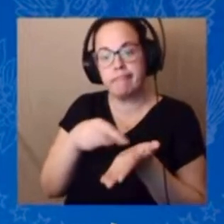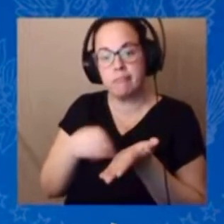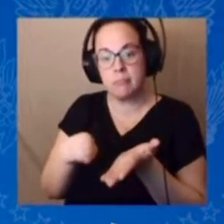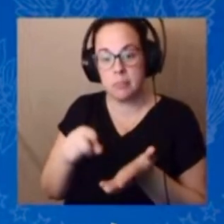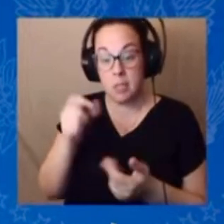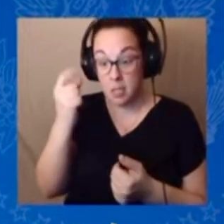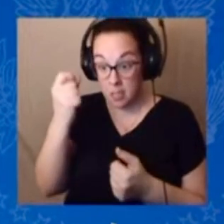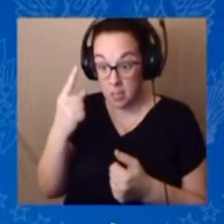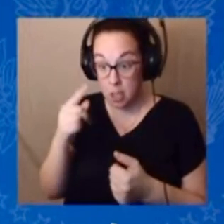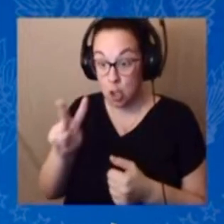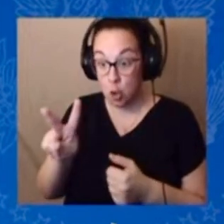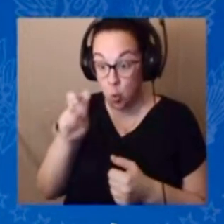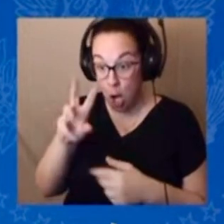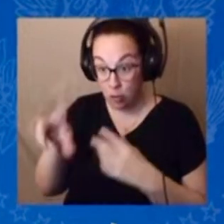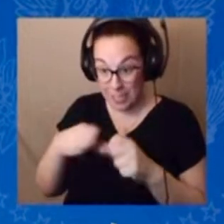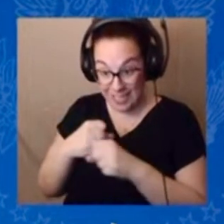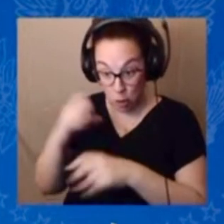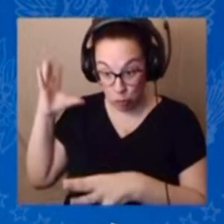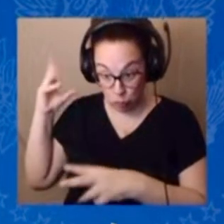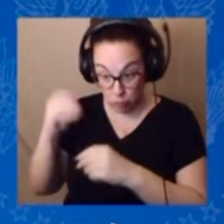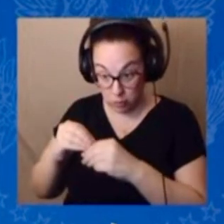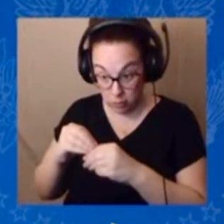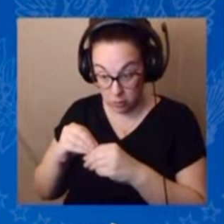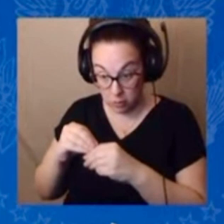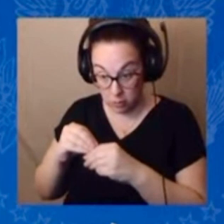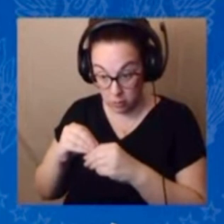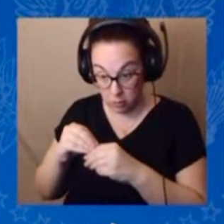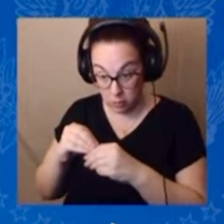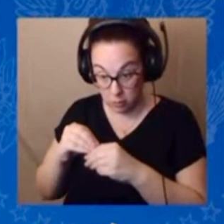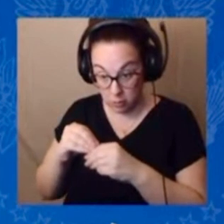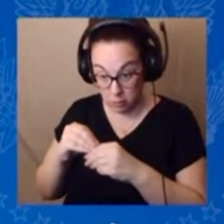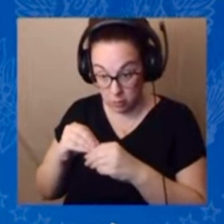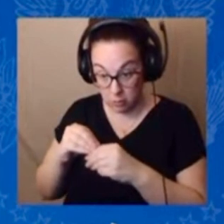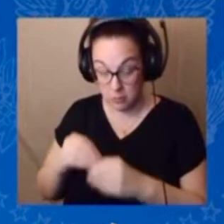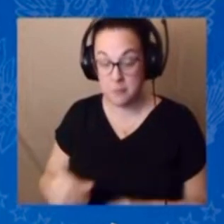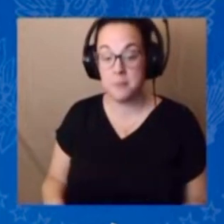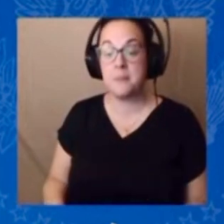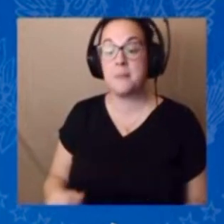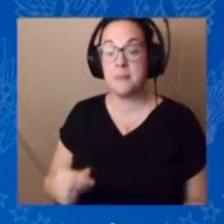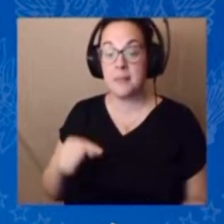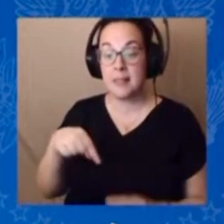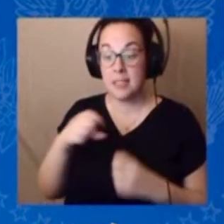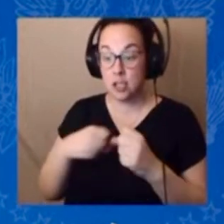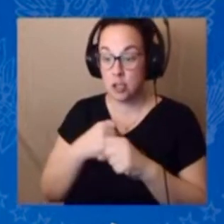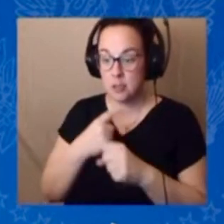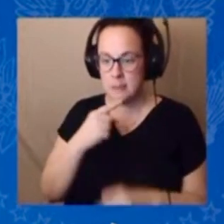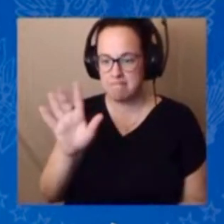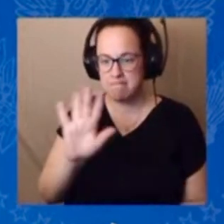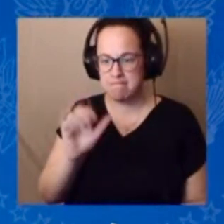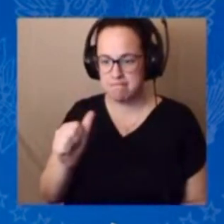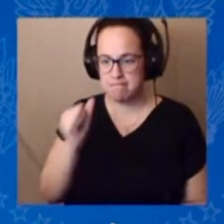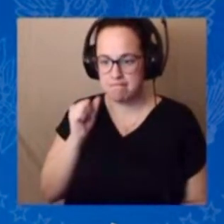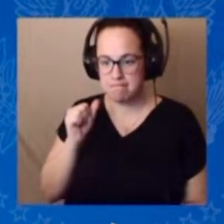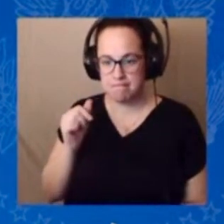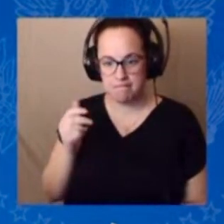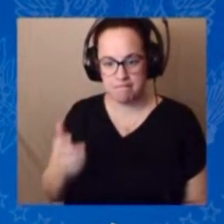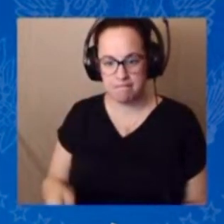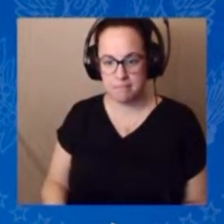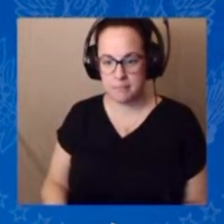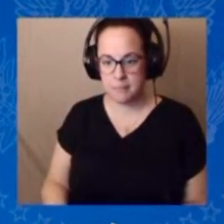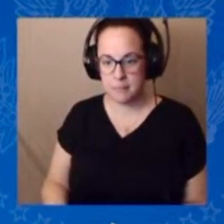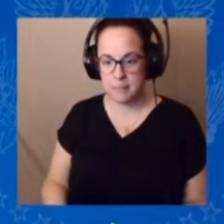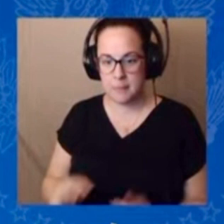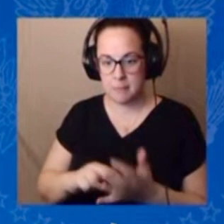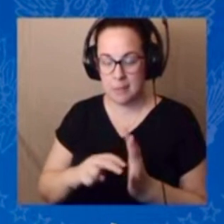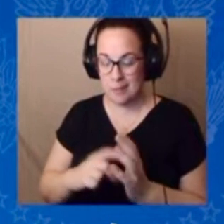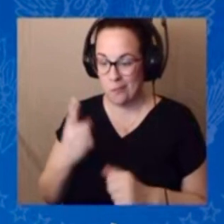years. They said they're not going to pay the bill, which for the first time America would default on its, on its, on